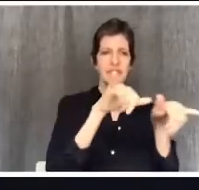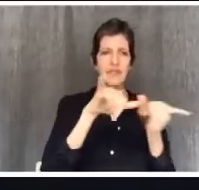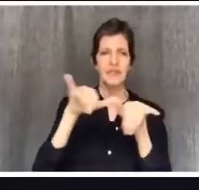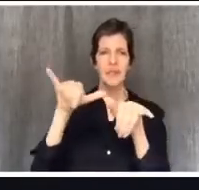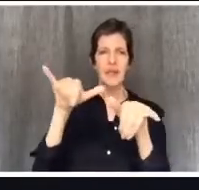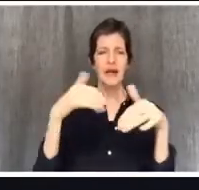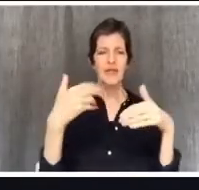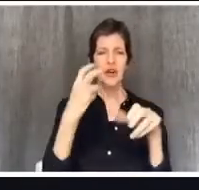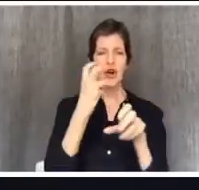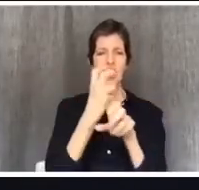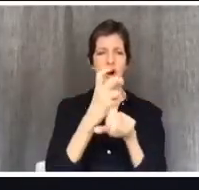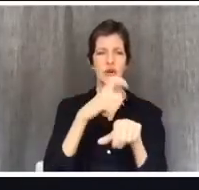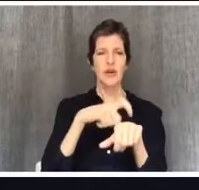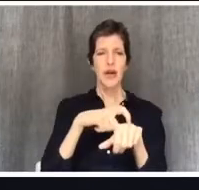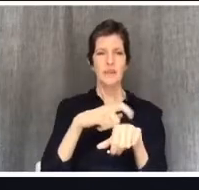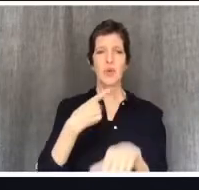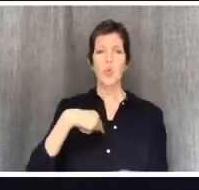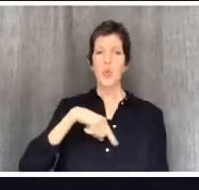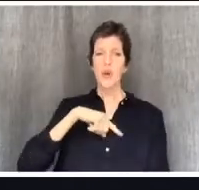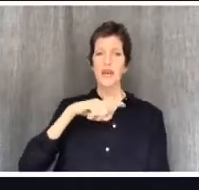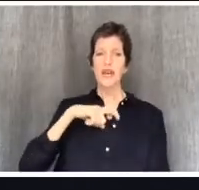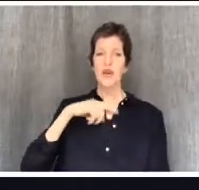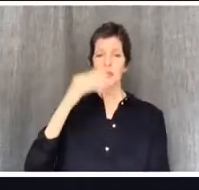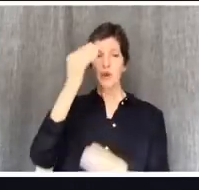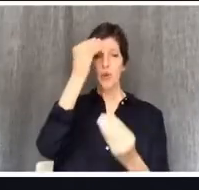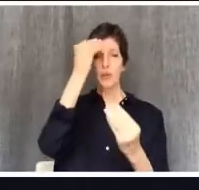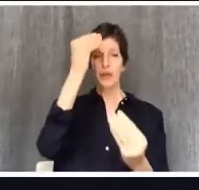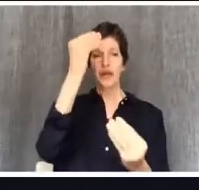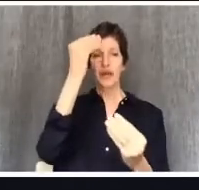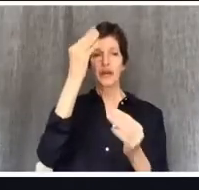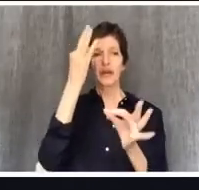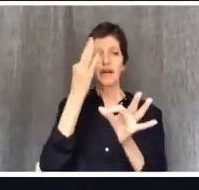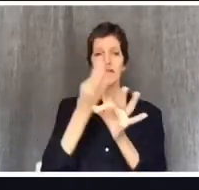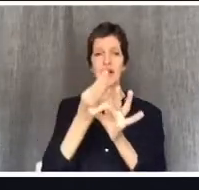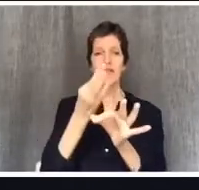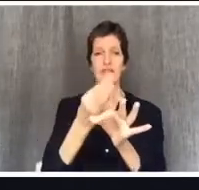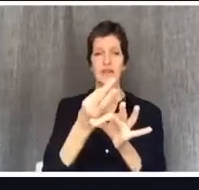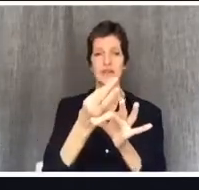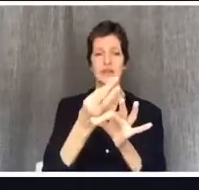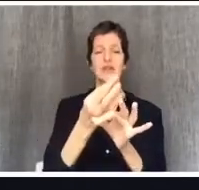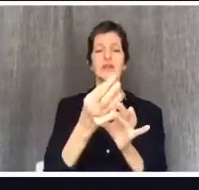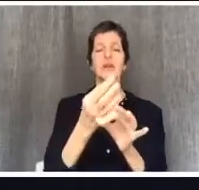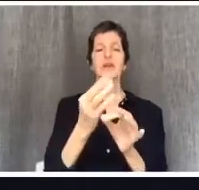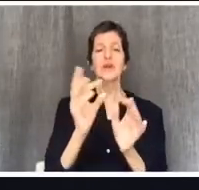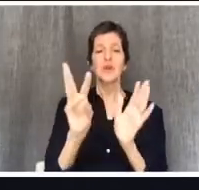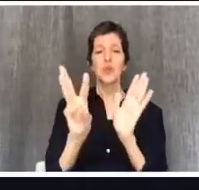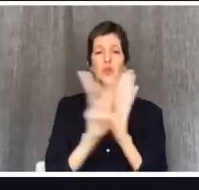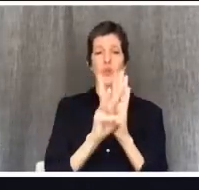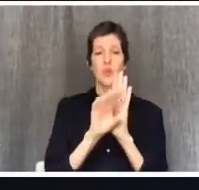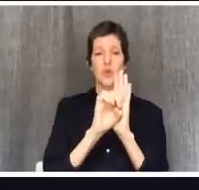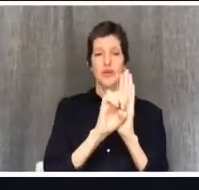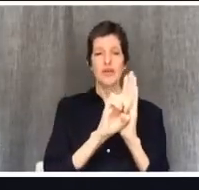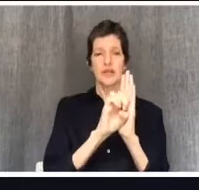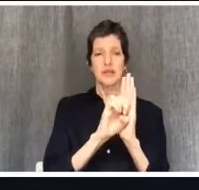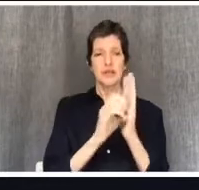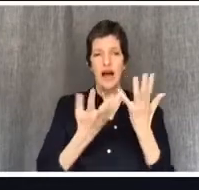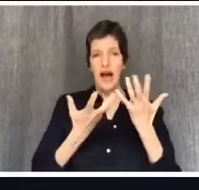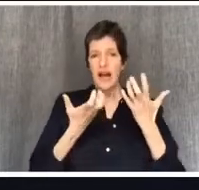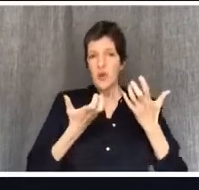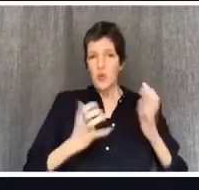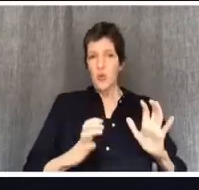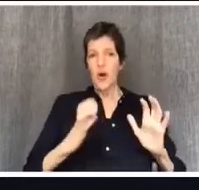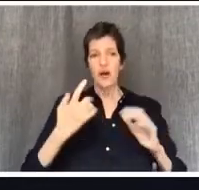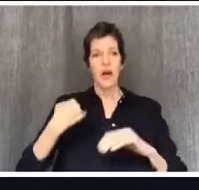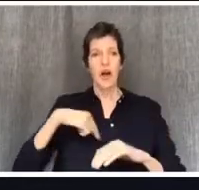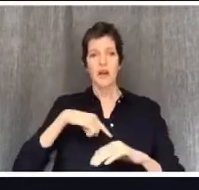faithful witnesses. I don't want us to respond through open revolt. The other response, the other